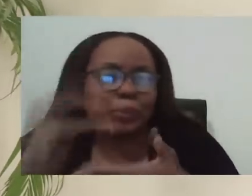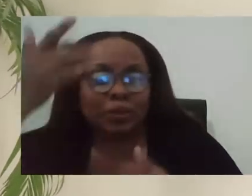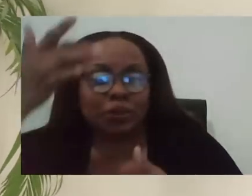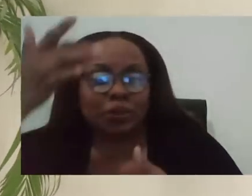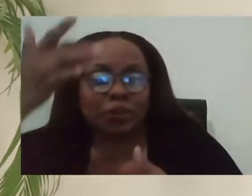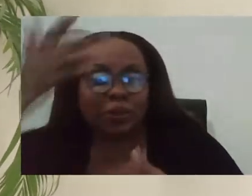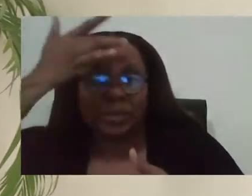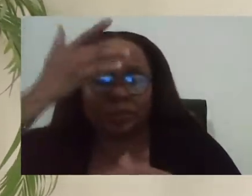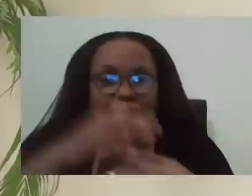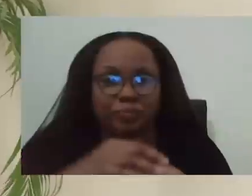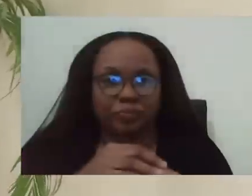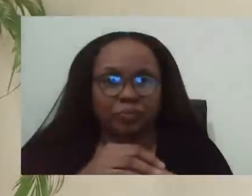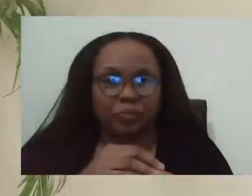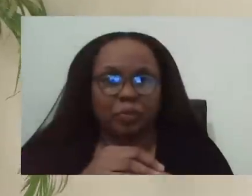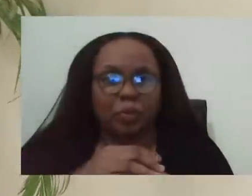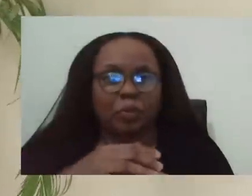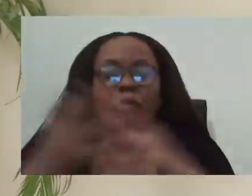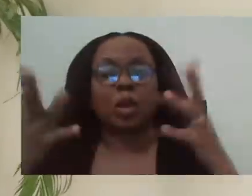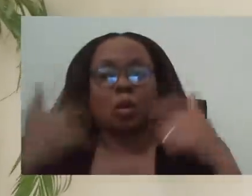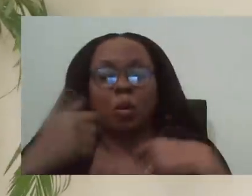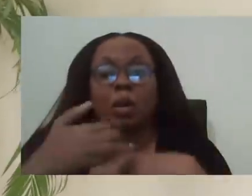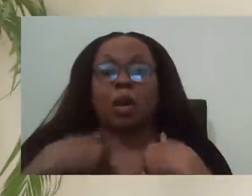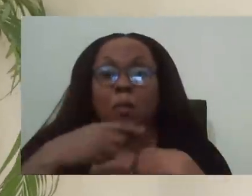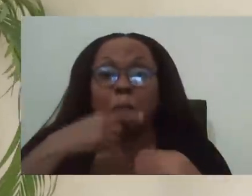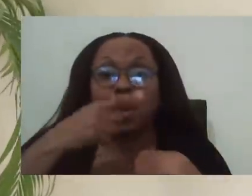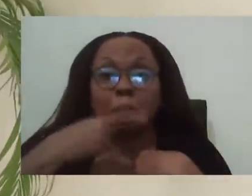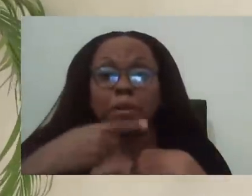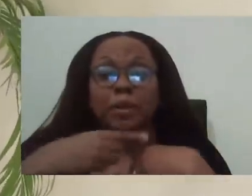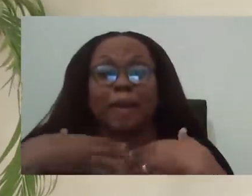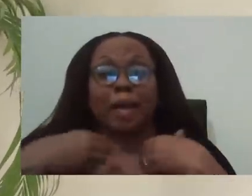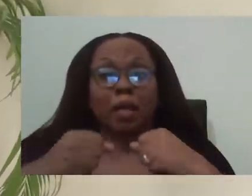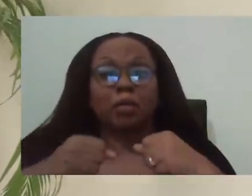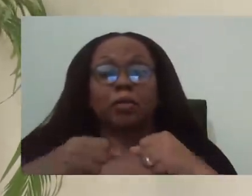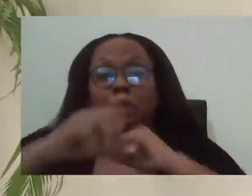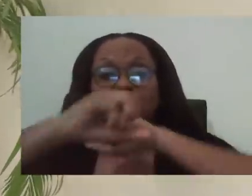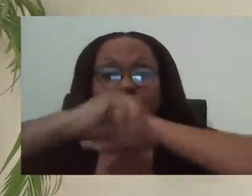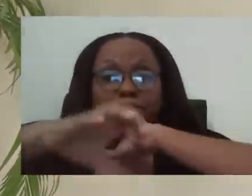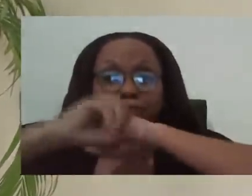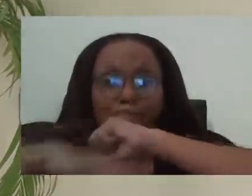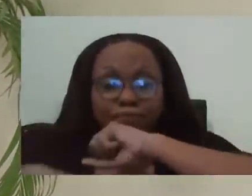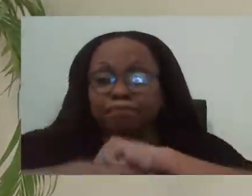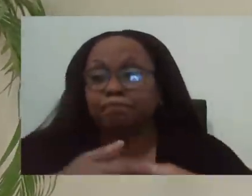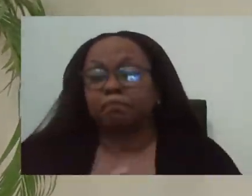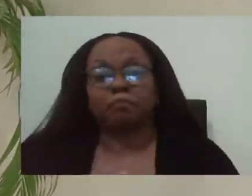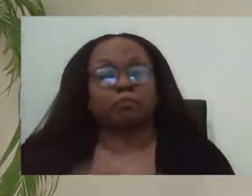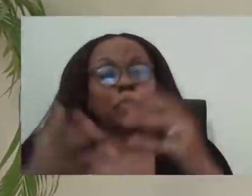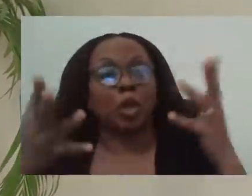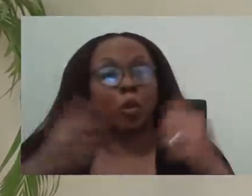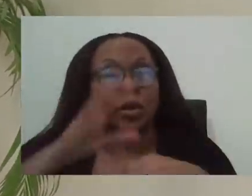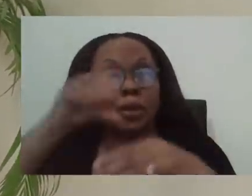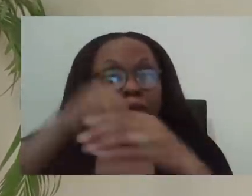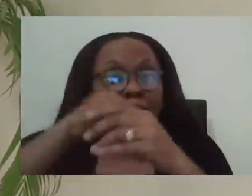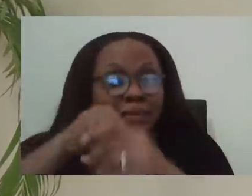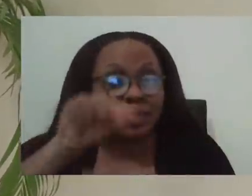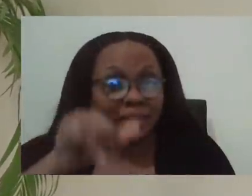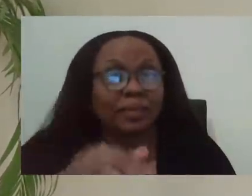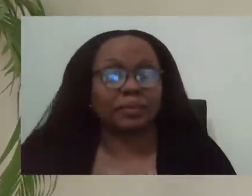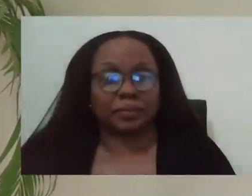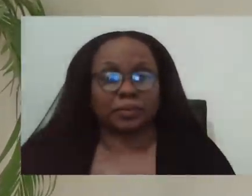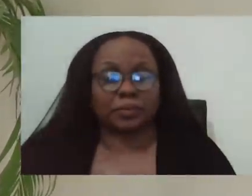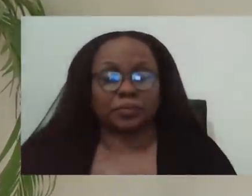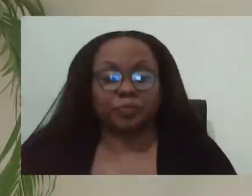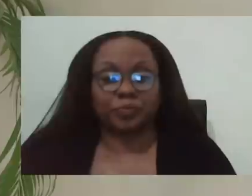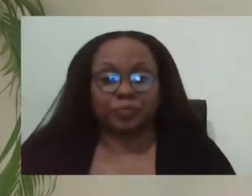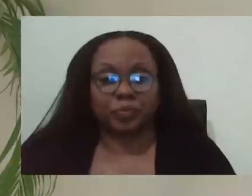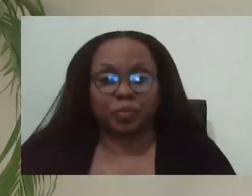proven to work. We want to stop talking about them and make sure we actually put the money there and do it. And on the, in the primary care level, we've been operating